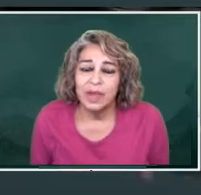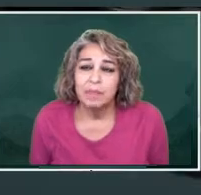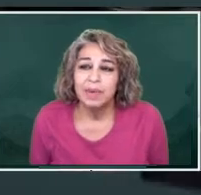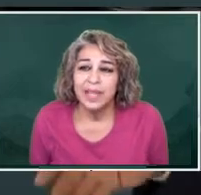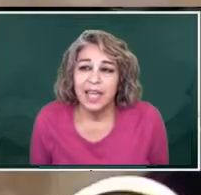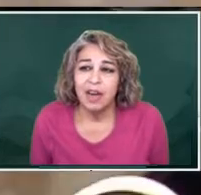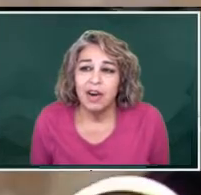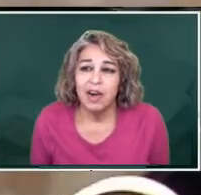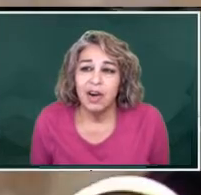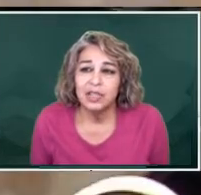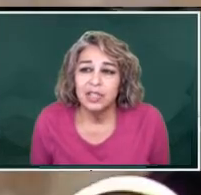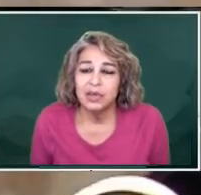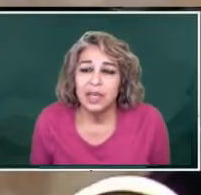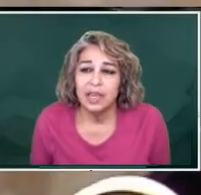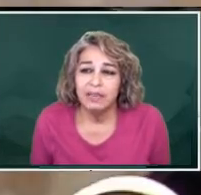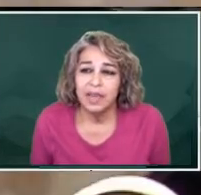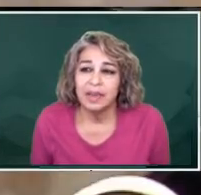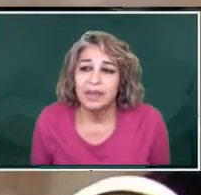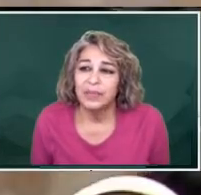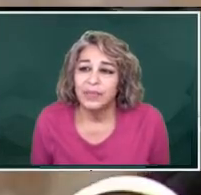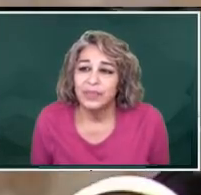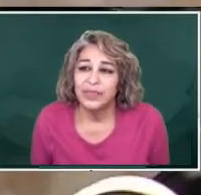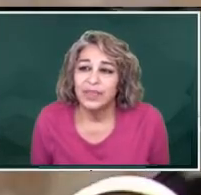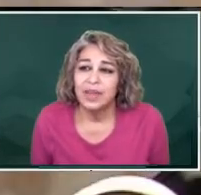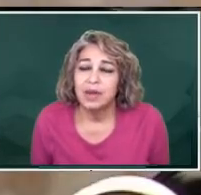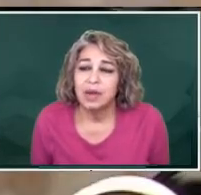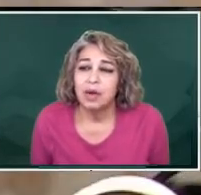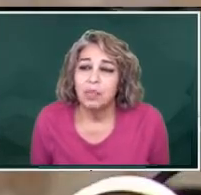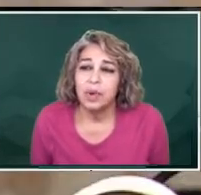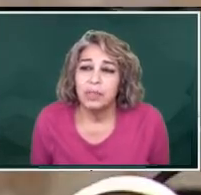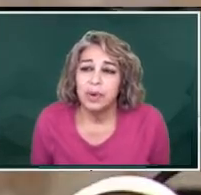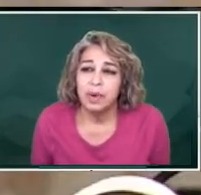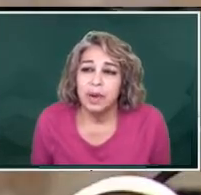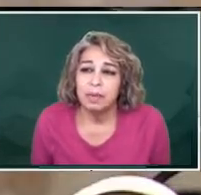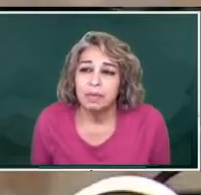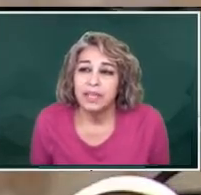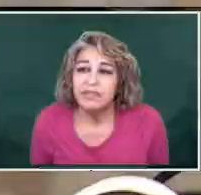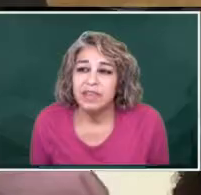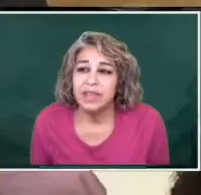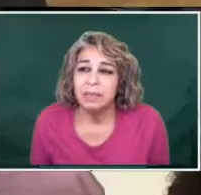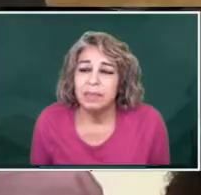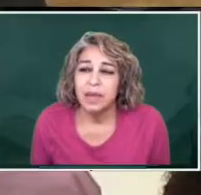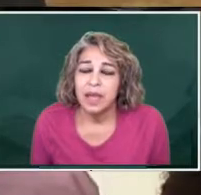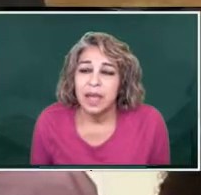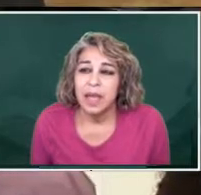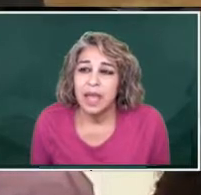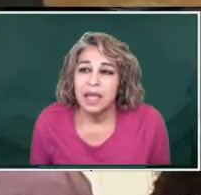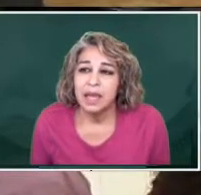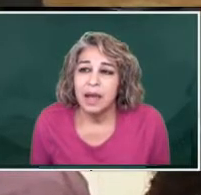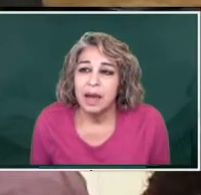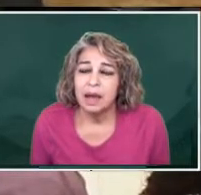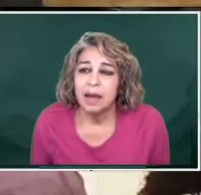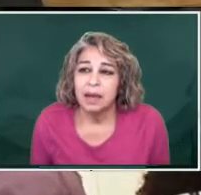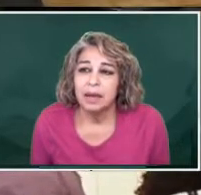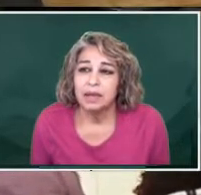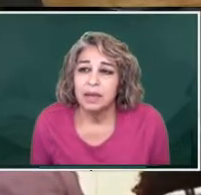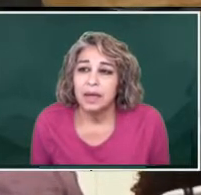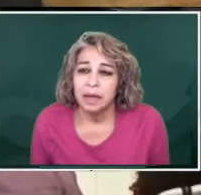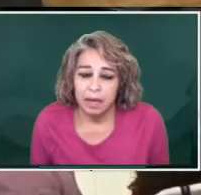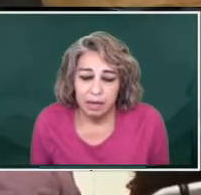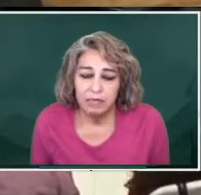but they are also giving or, uh, giving them a, uh,